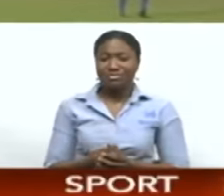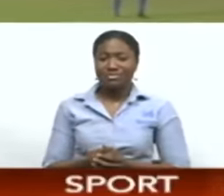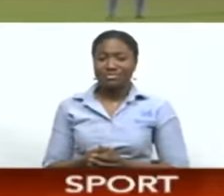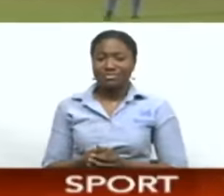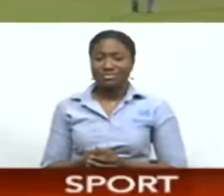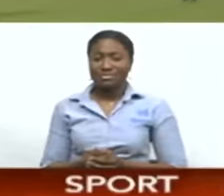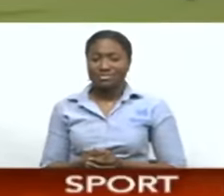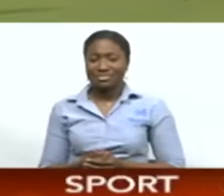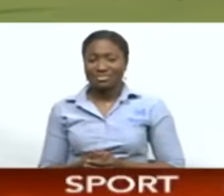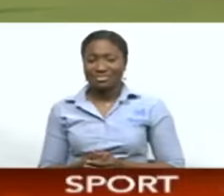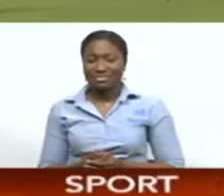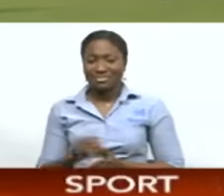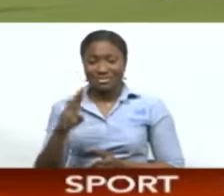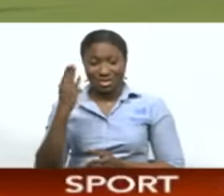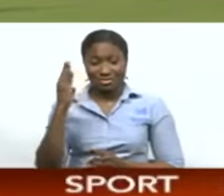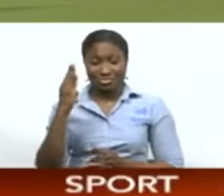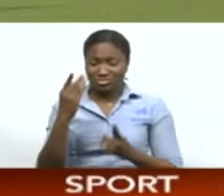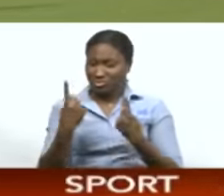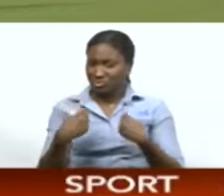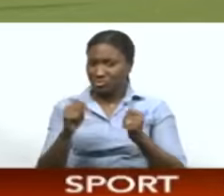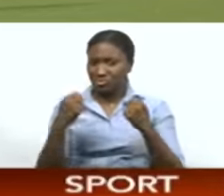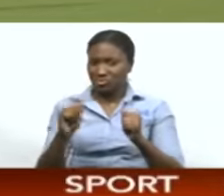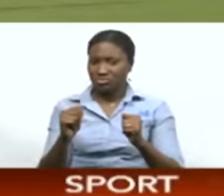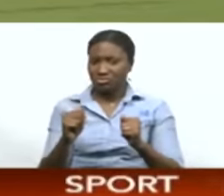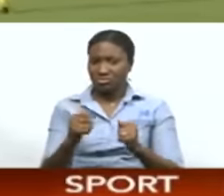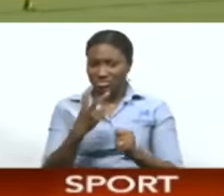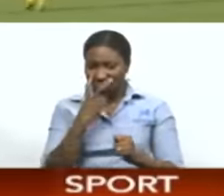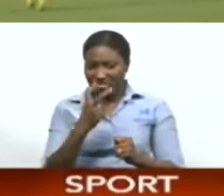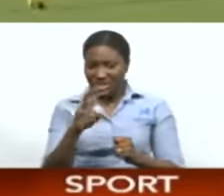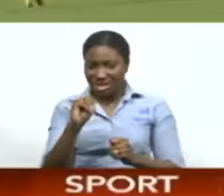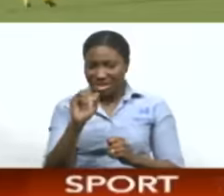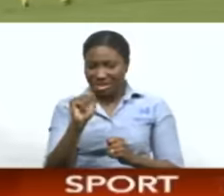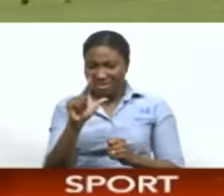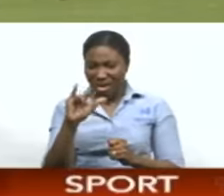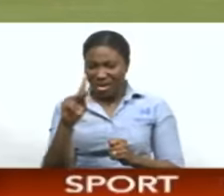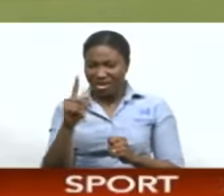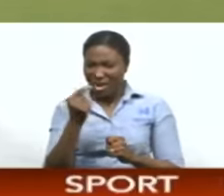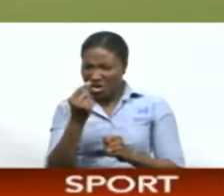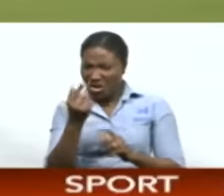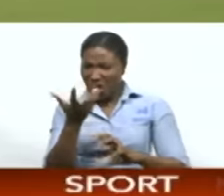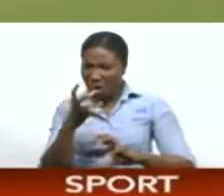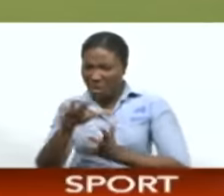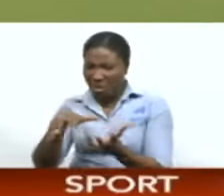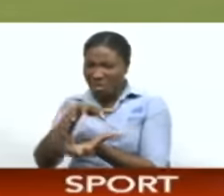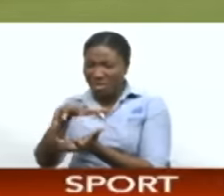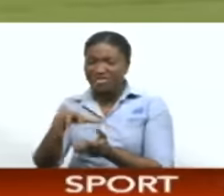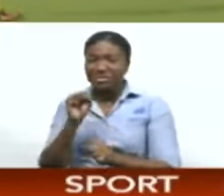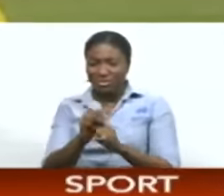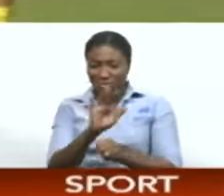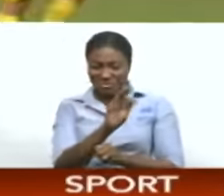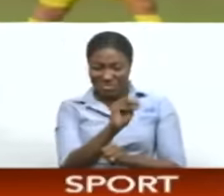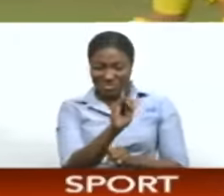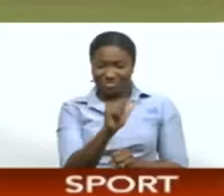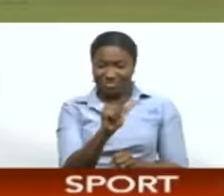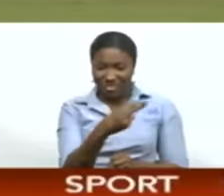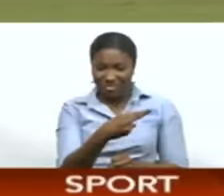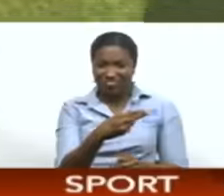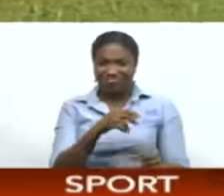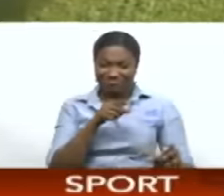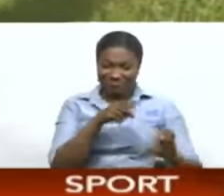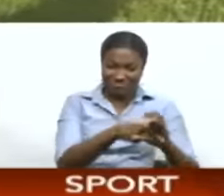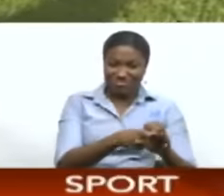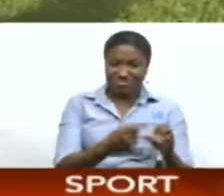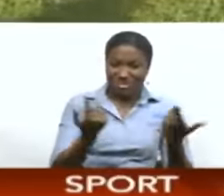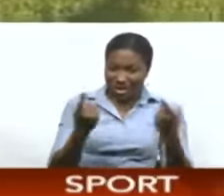true to form, the Golden Blue found a way. Capitalizing on Malik's disarray, Kaim Williams with the emphatic equalizer won all at halftime.